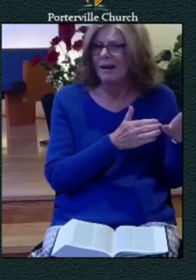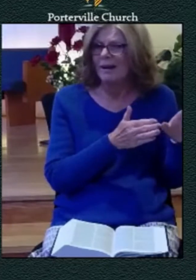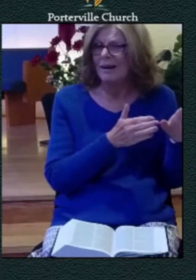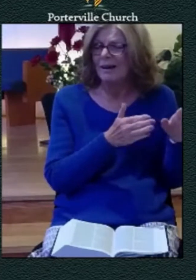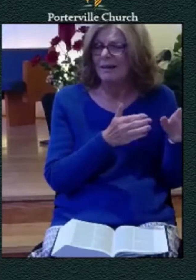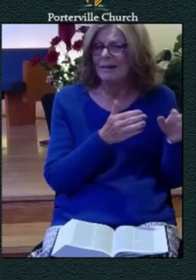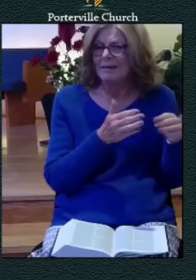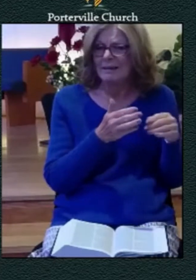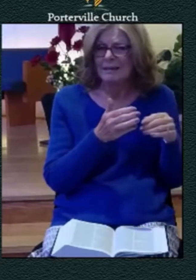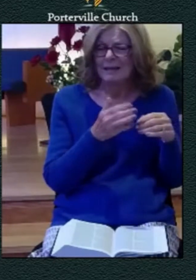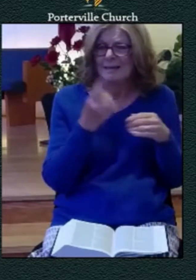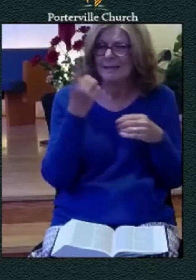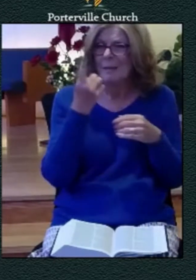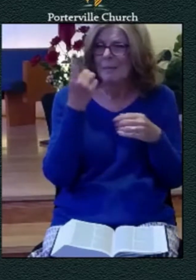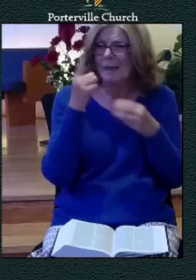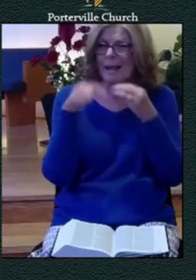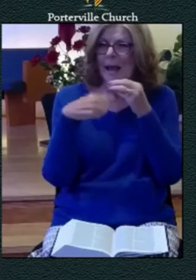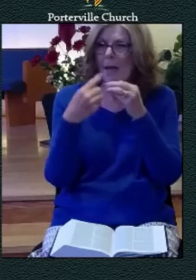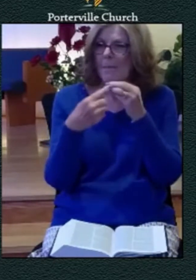about distress